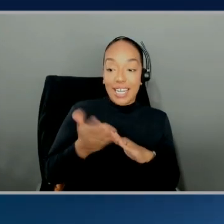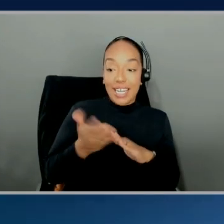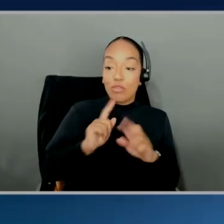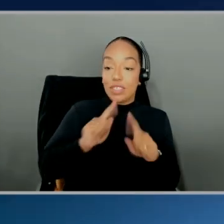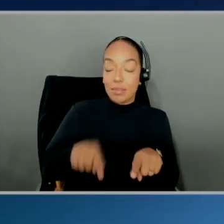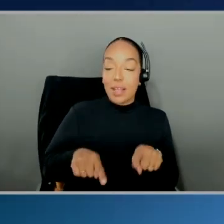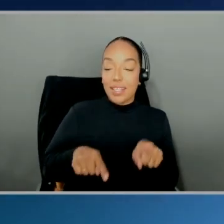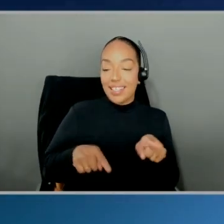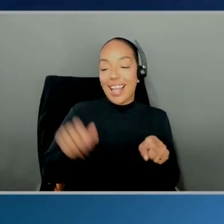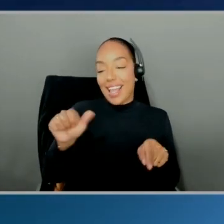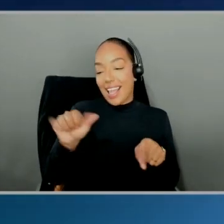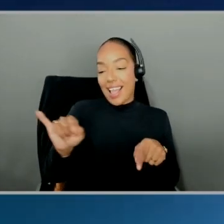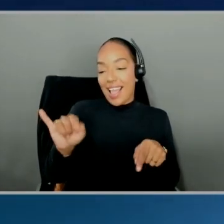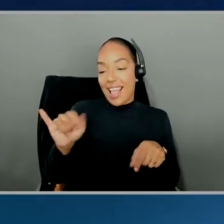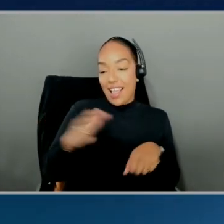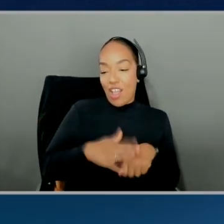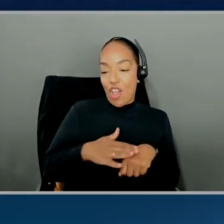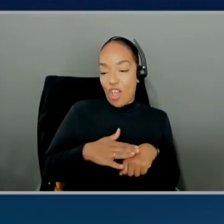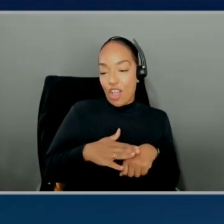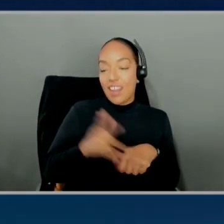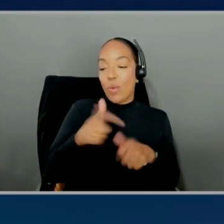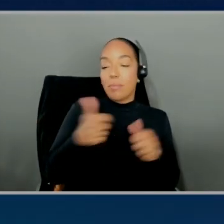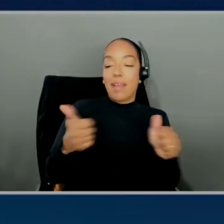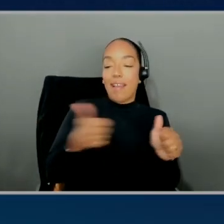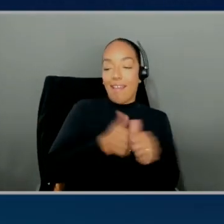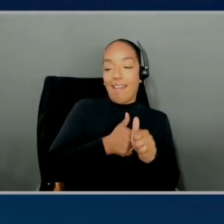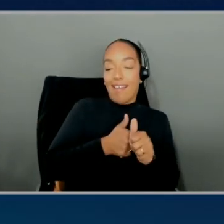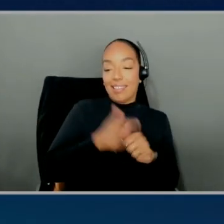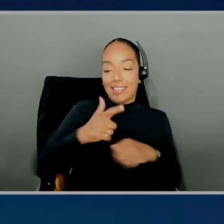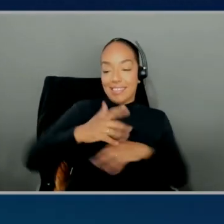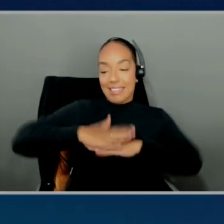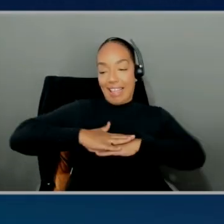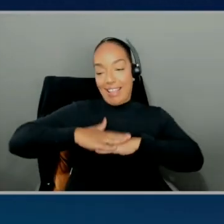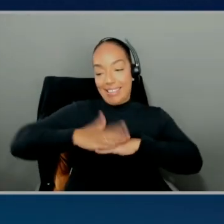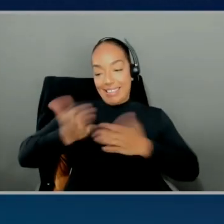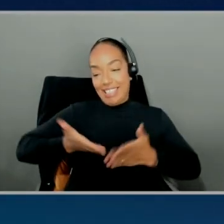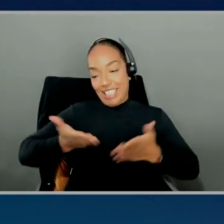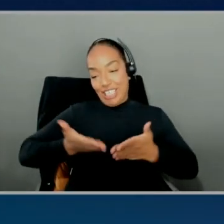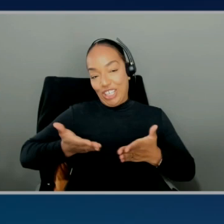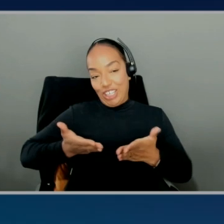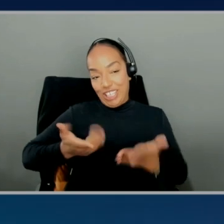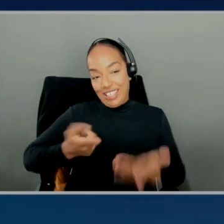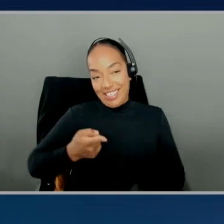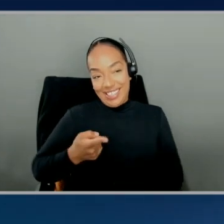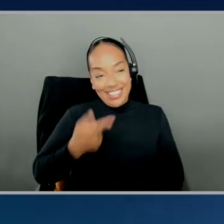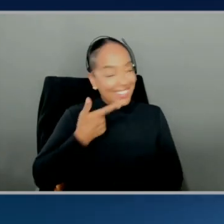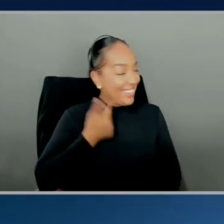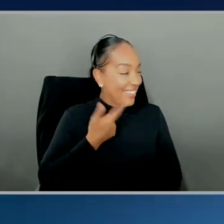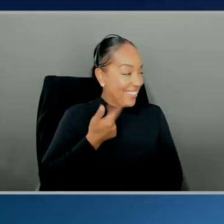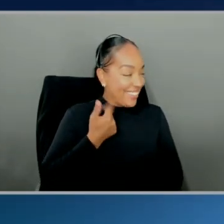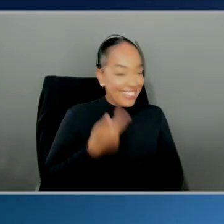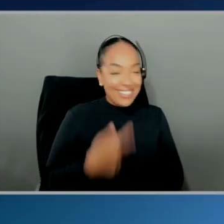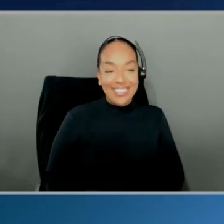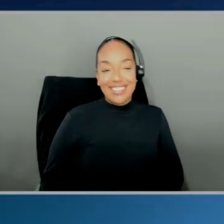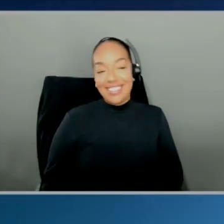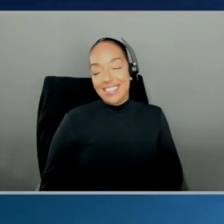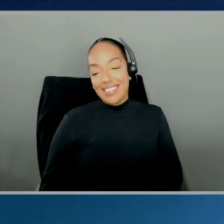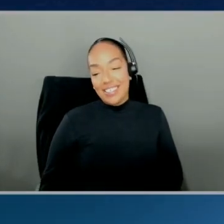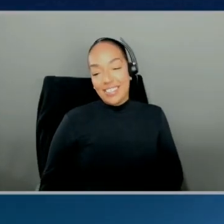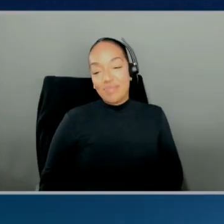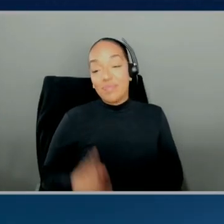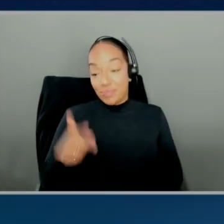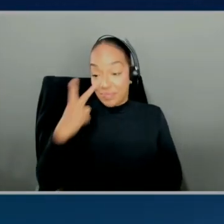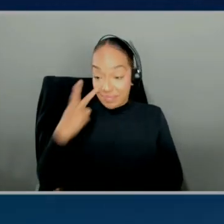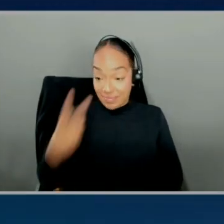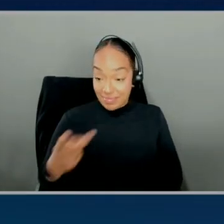a keyboard behind the desk here. Just hitting right back here. Yeah. So, as you can see,